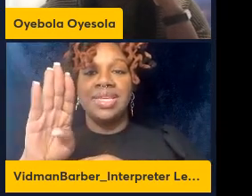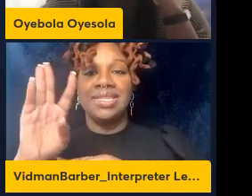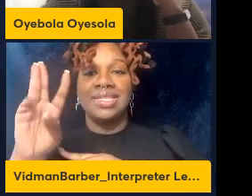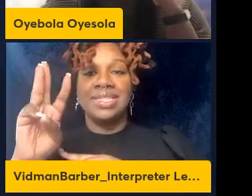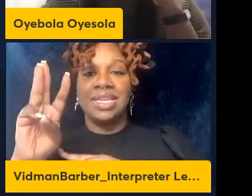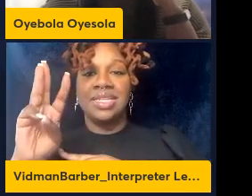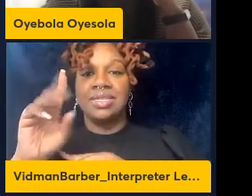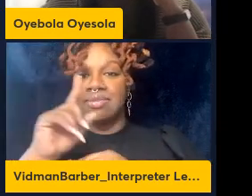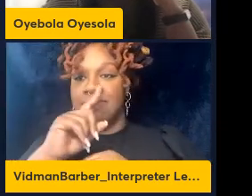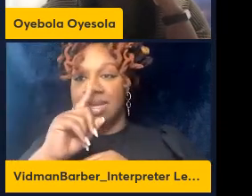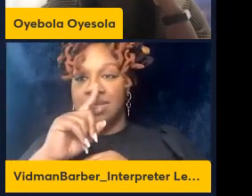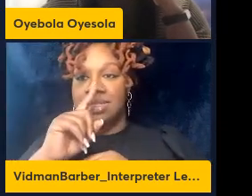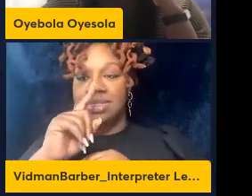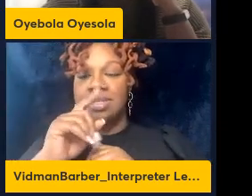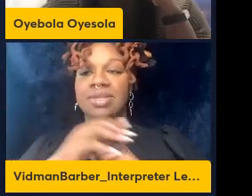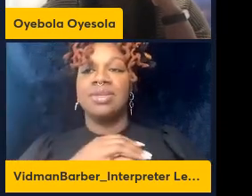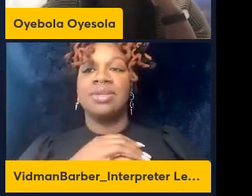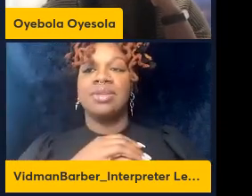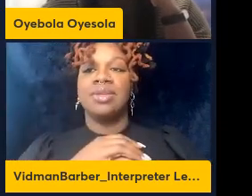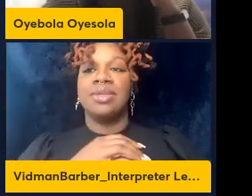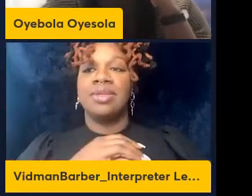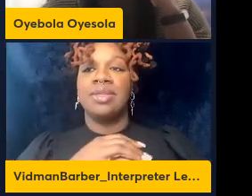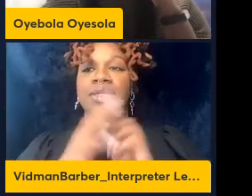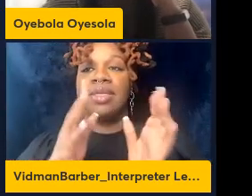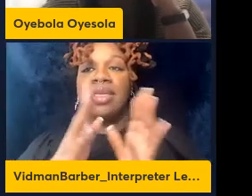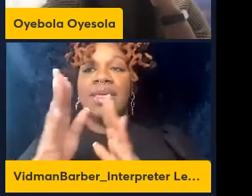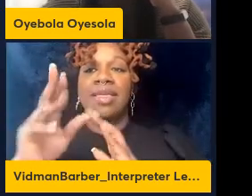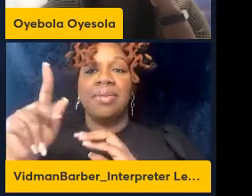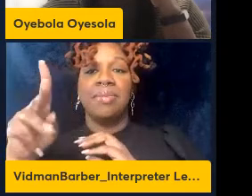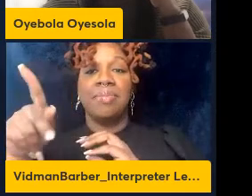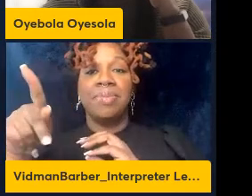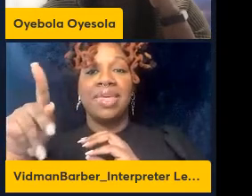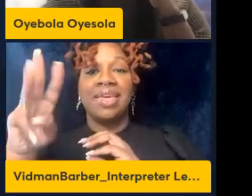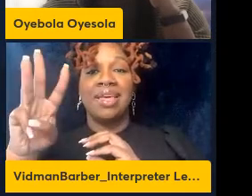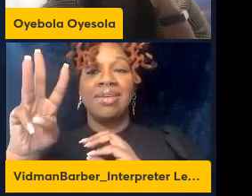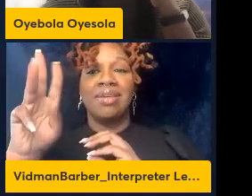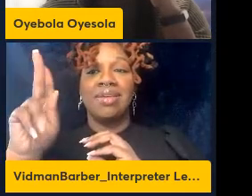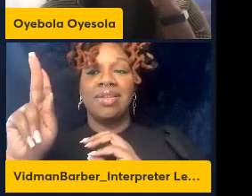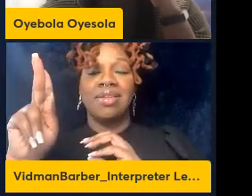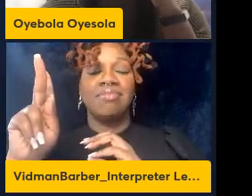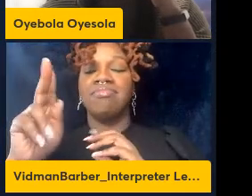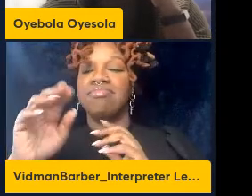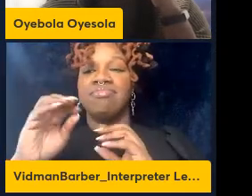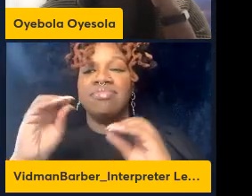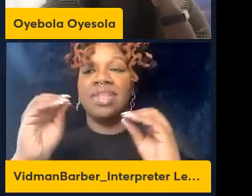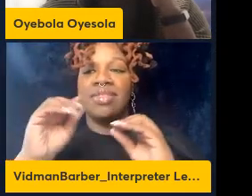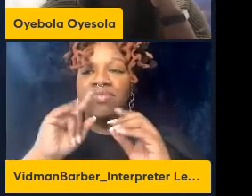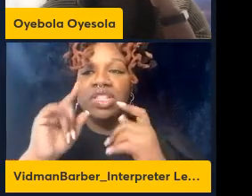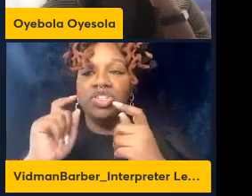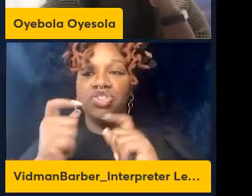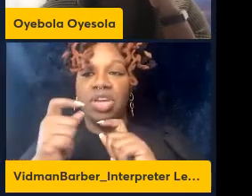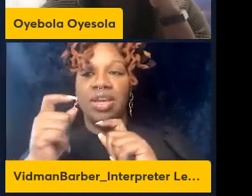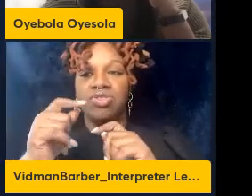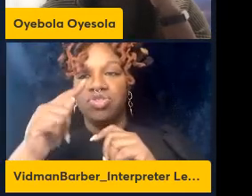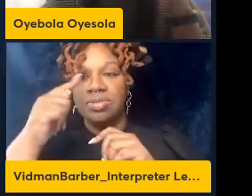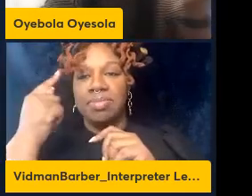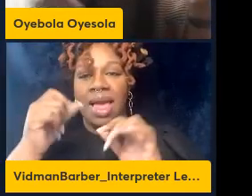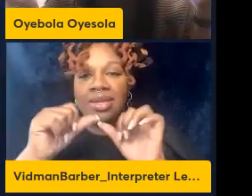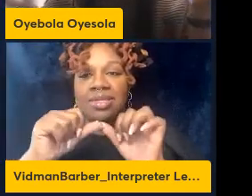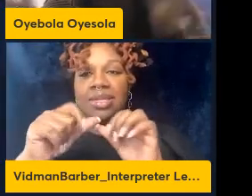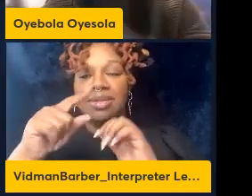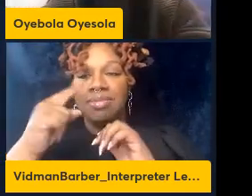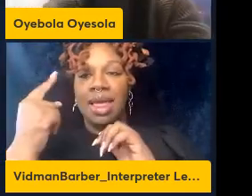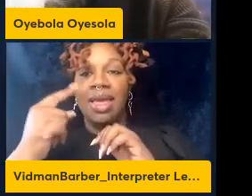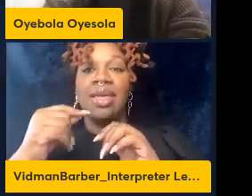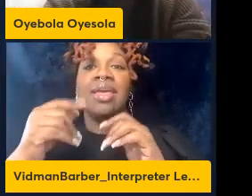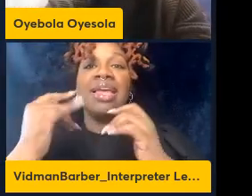this PWK mice when when look at the whole heat map it just seems like all the